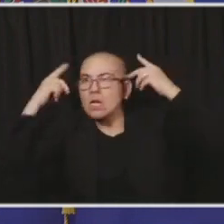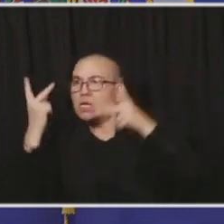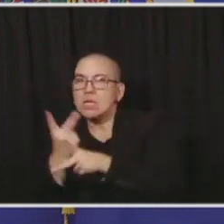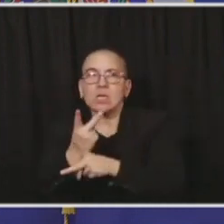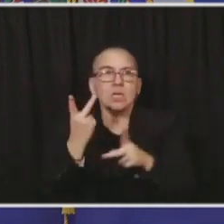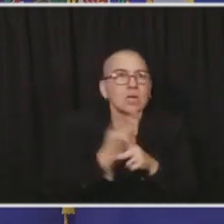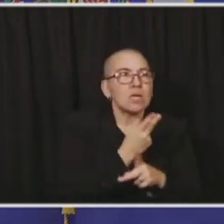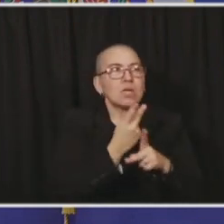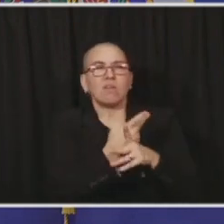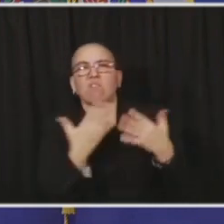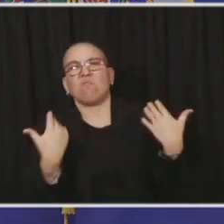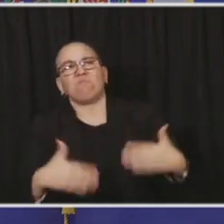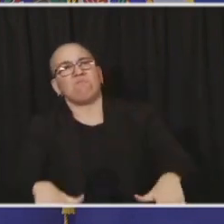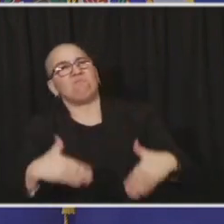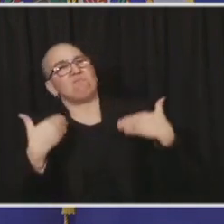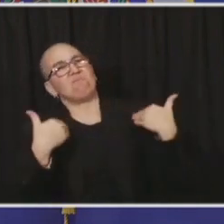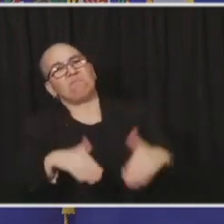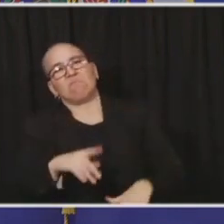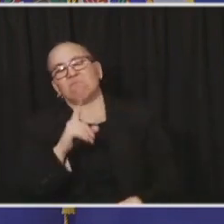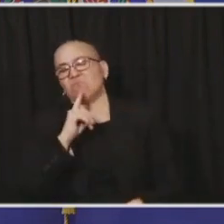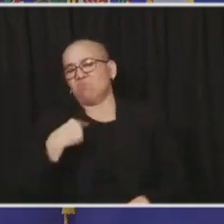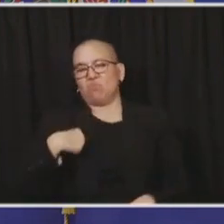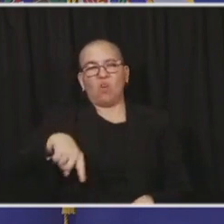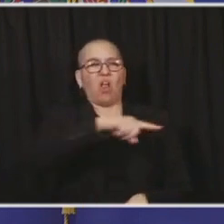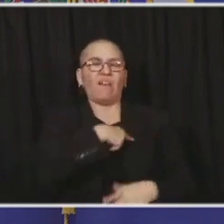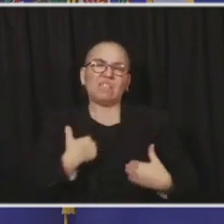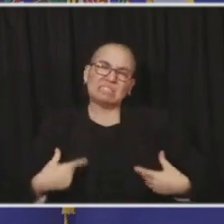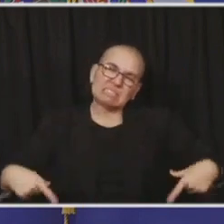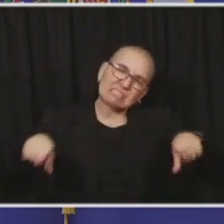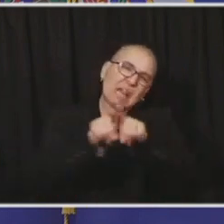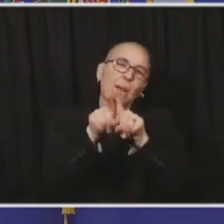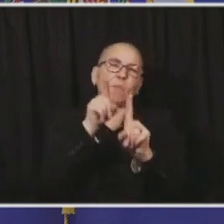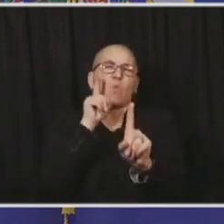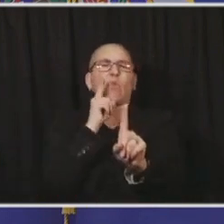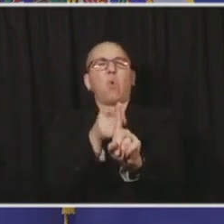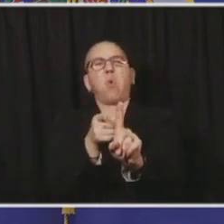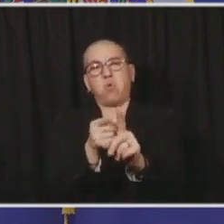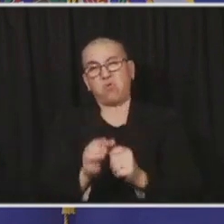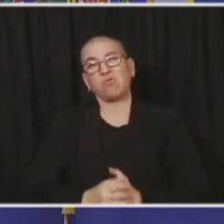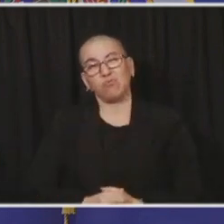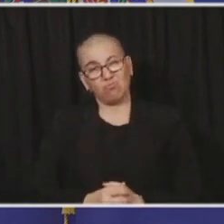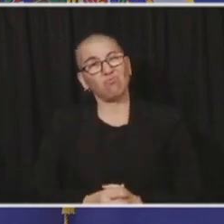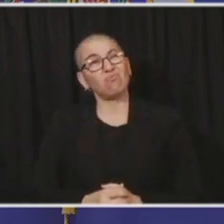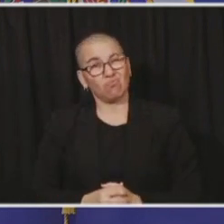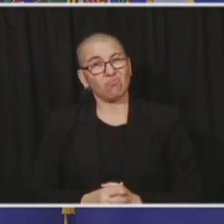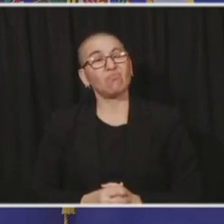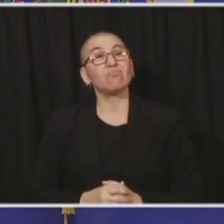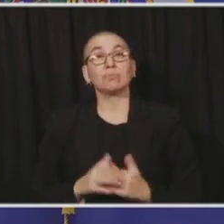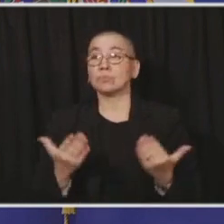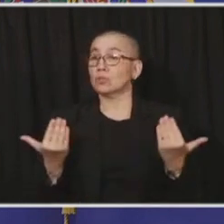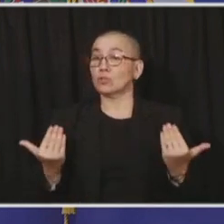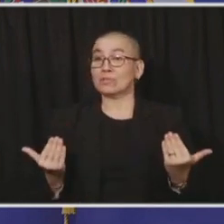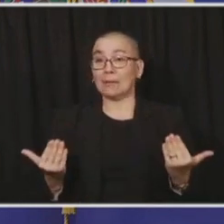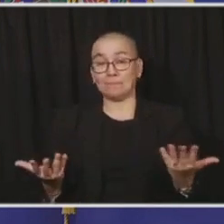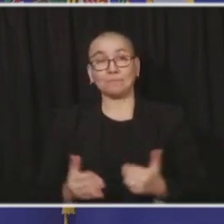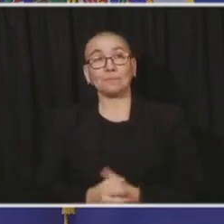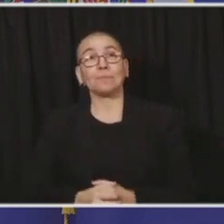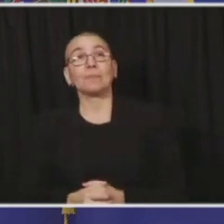behind that common purpose. So where are we at today? I'm going to start with a story.